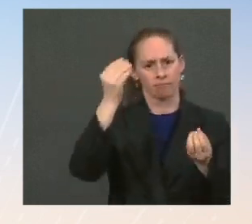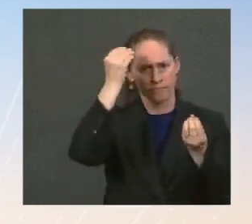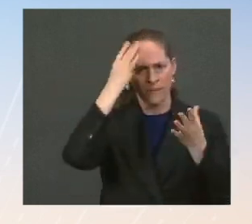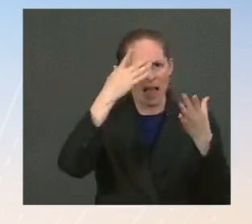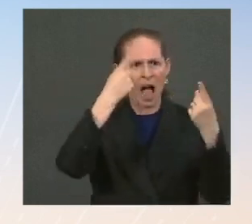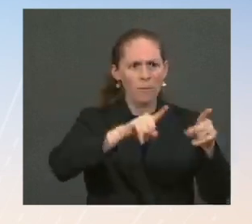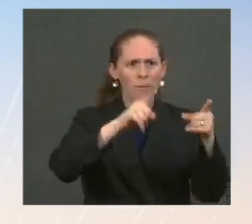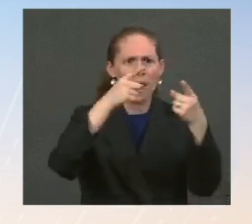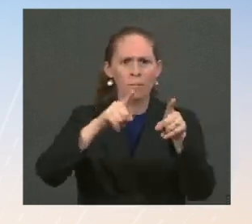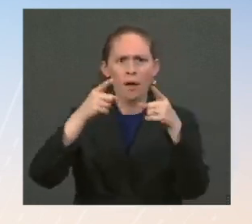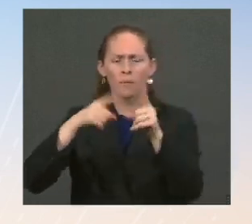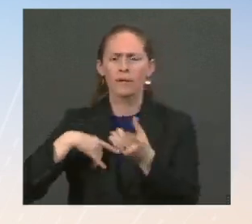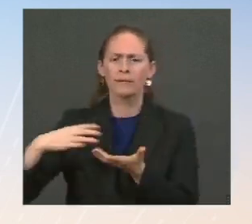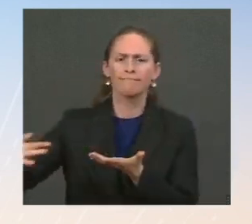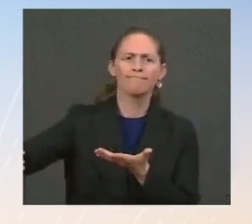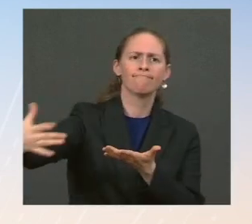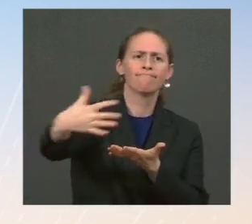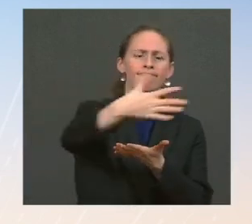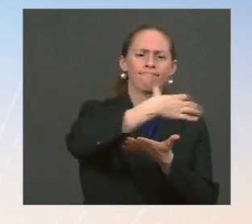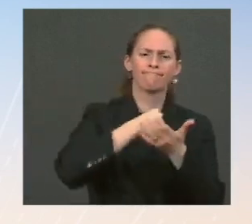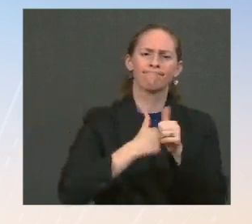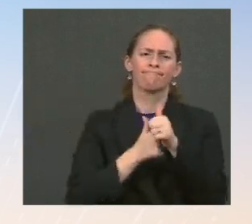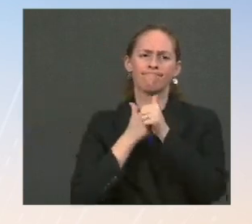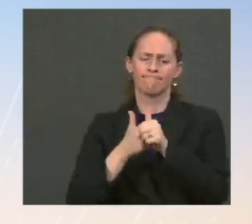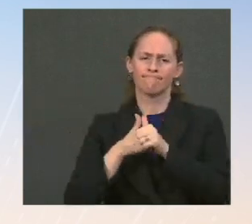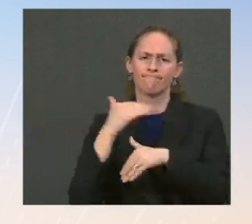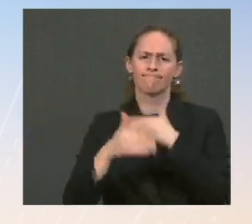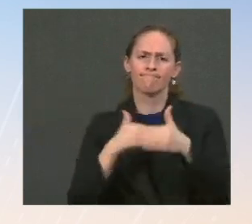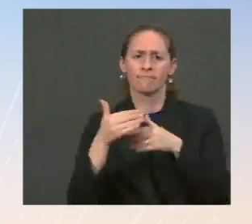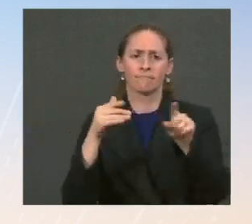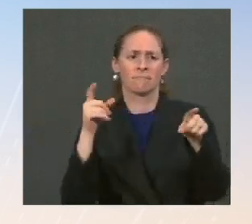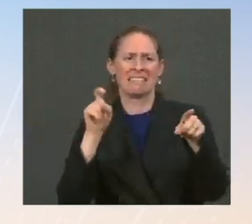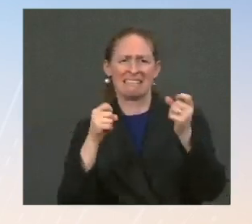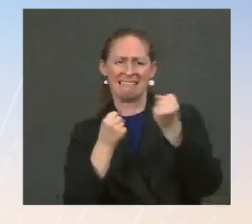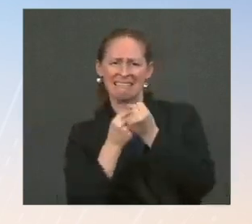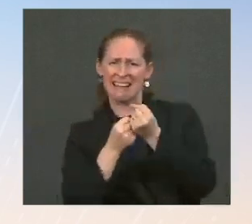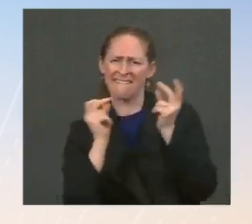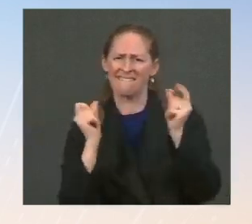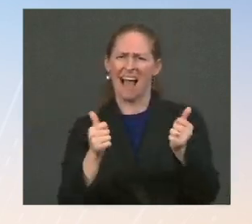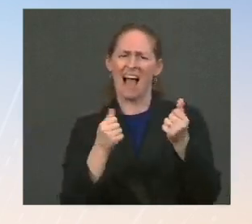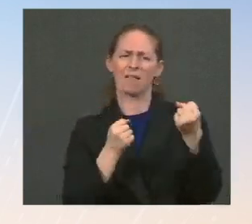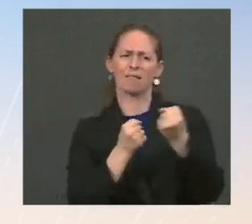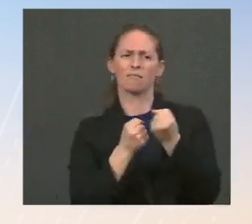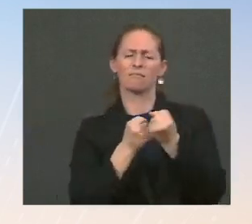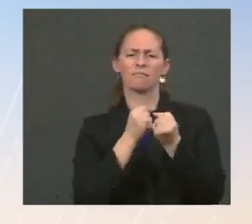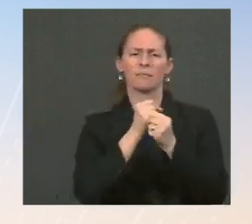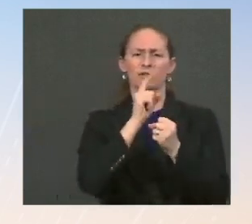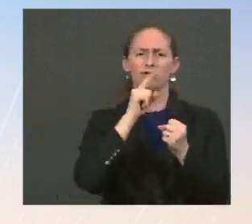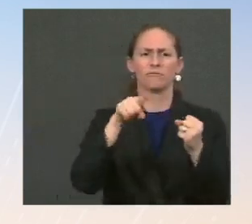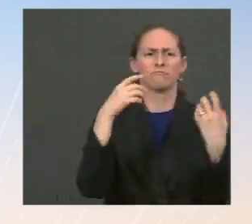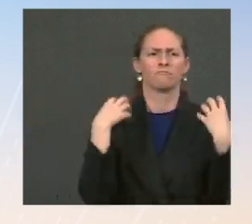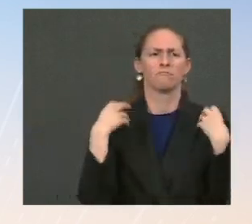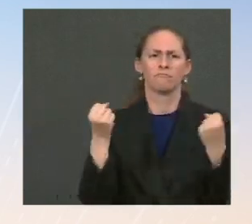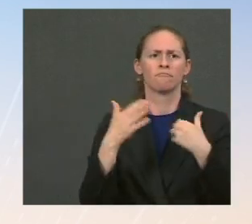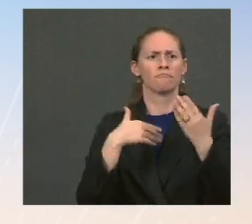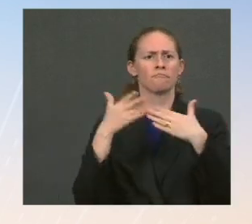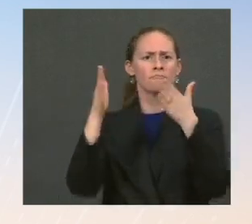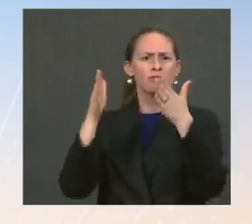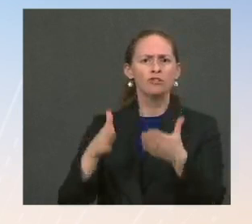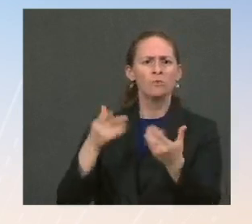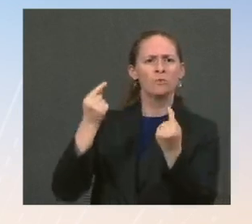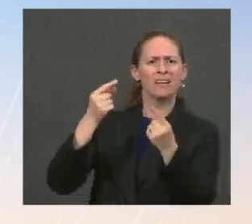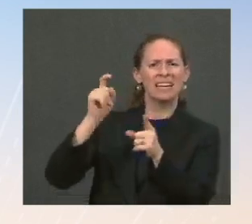quality and speed of medical care, is of ensuring every case that comes forward is taken seriously, treated seriously.